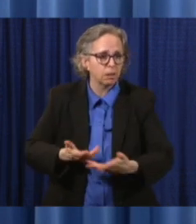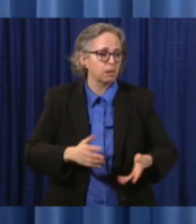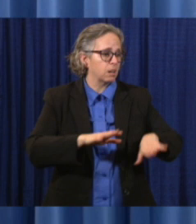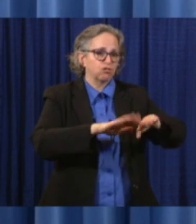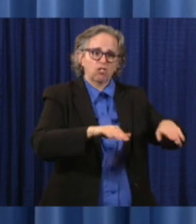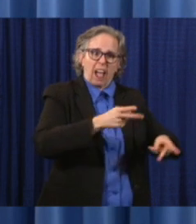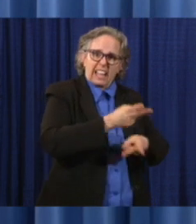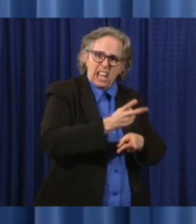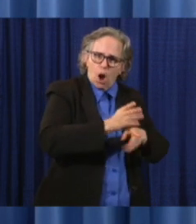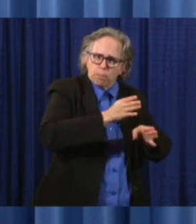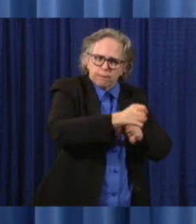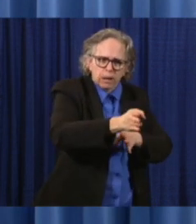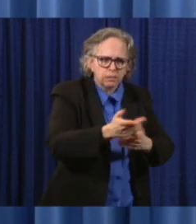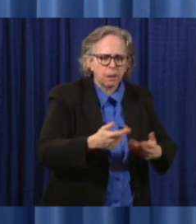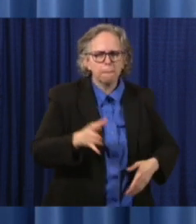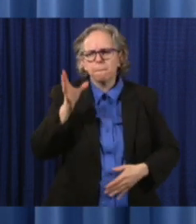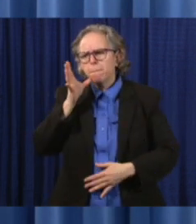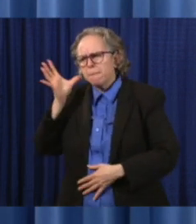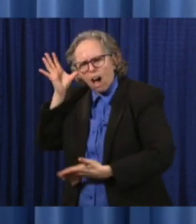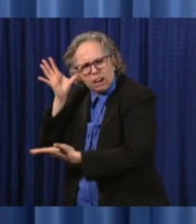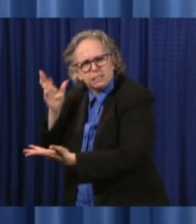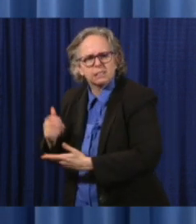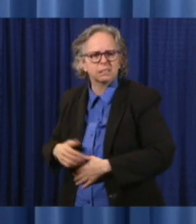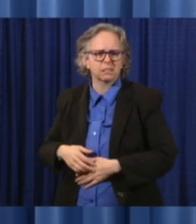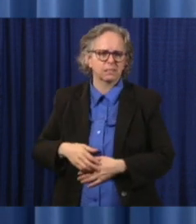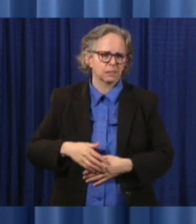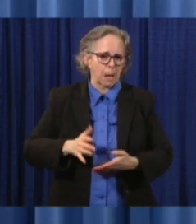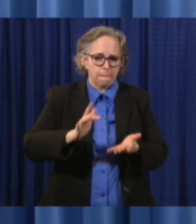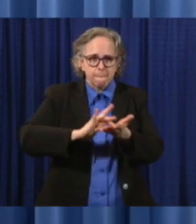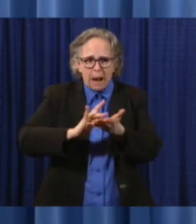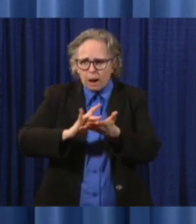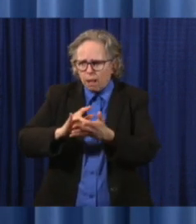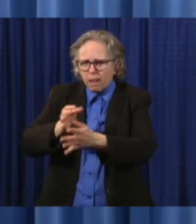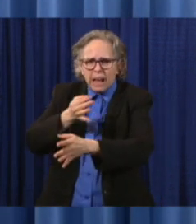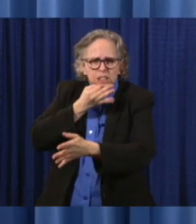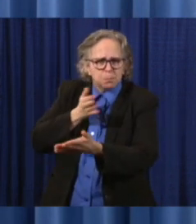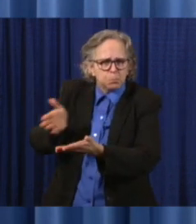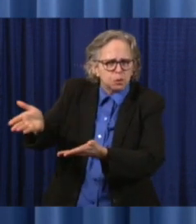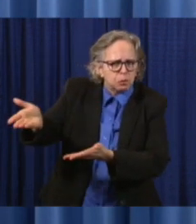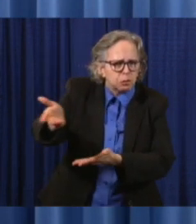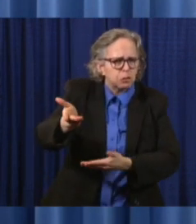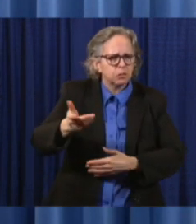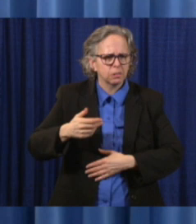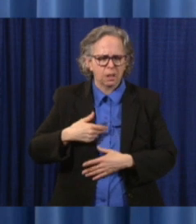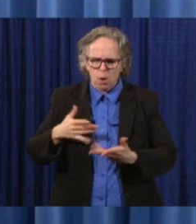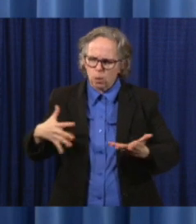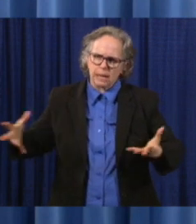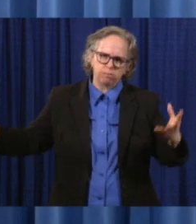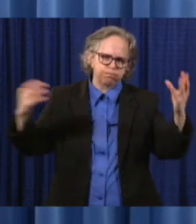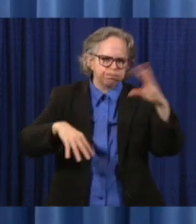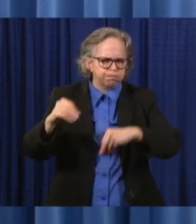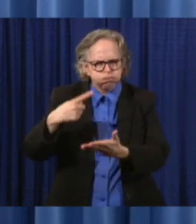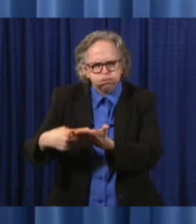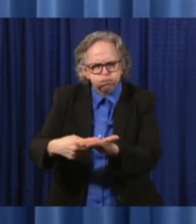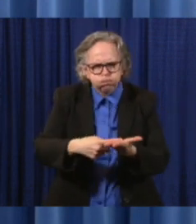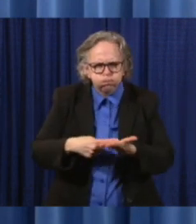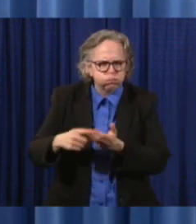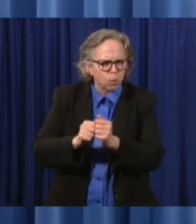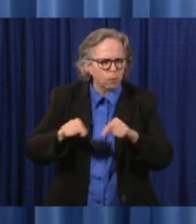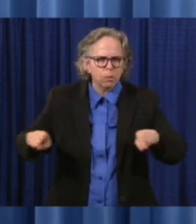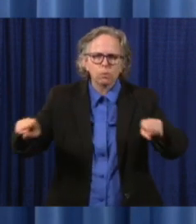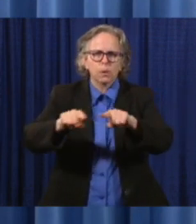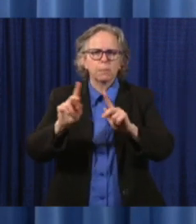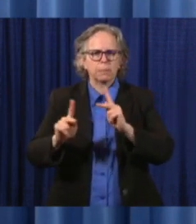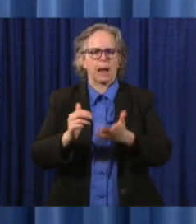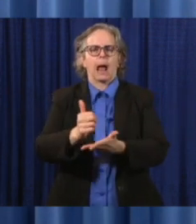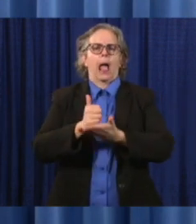caregivers, infectious disease experts. These conversations have helped inform our plan, rooting it in the best science and